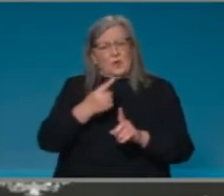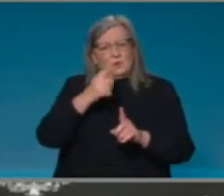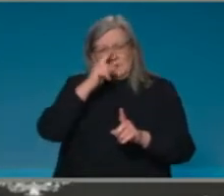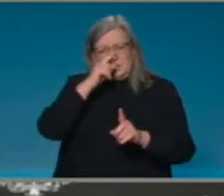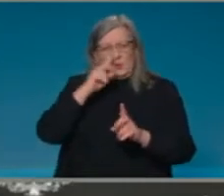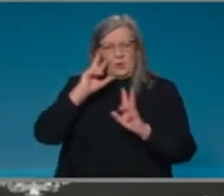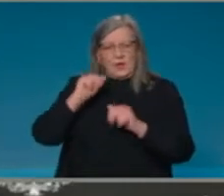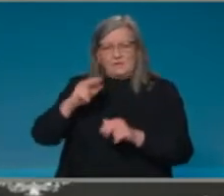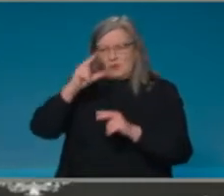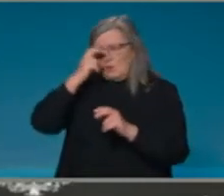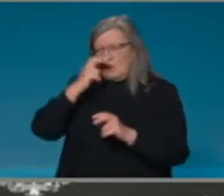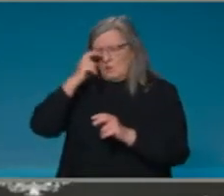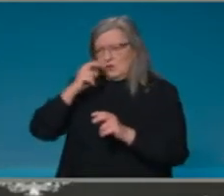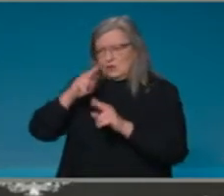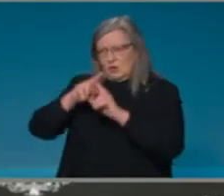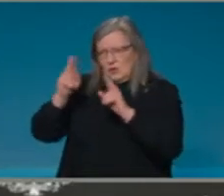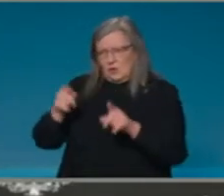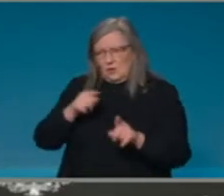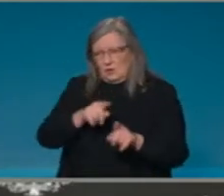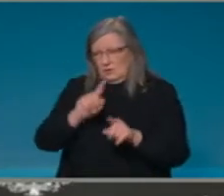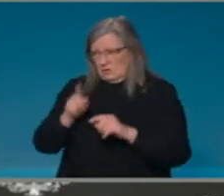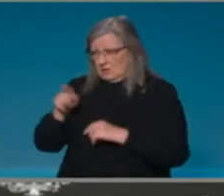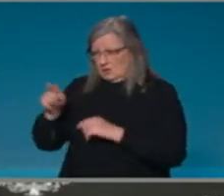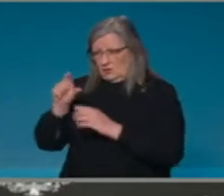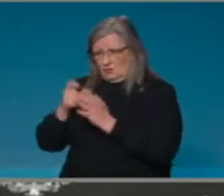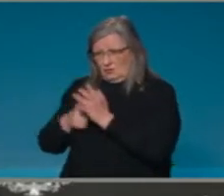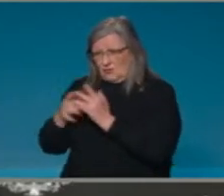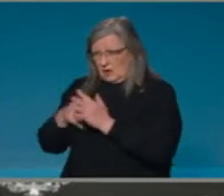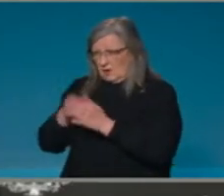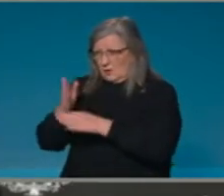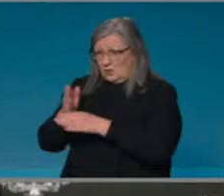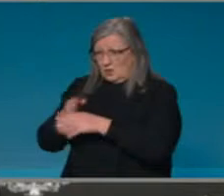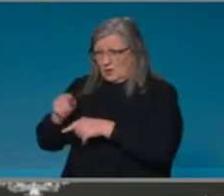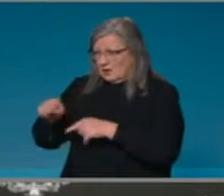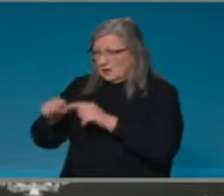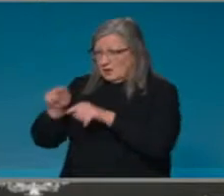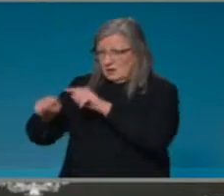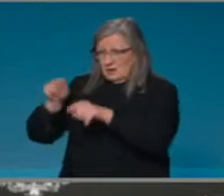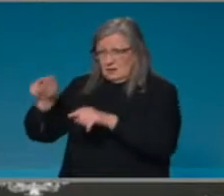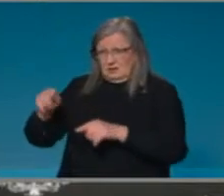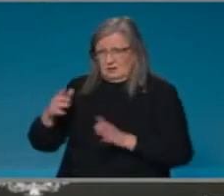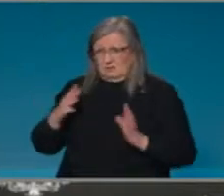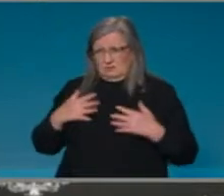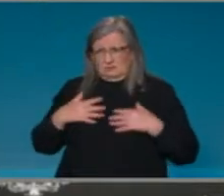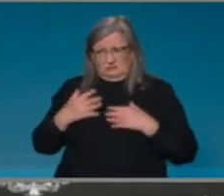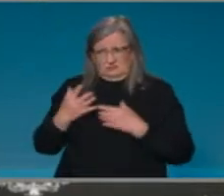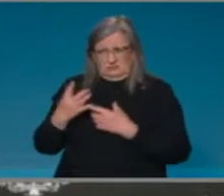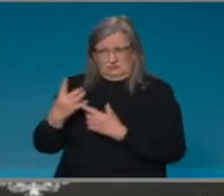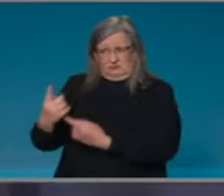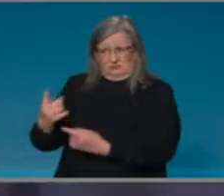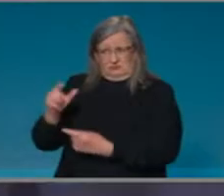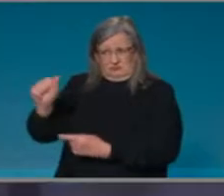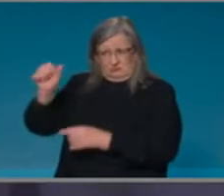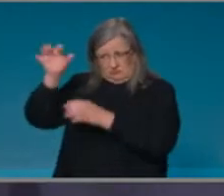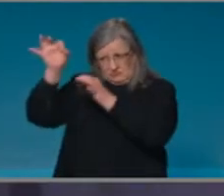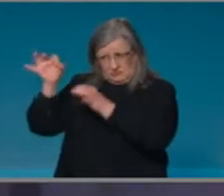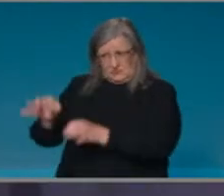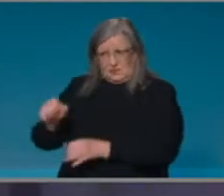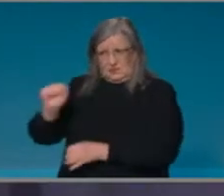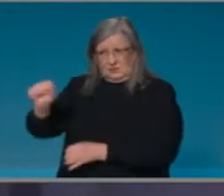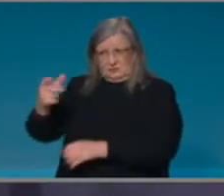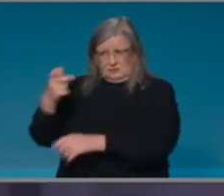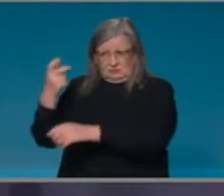um, as to whether or not they wish to apply it to their workforce, uh, or their clientele. Alison? So Andrew, um,